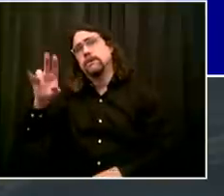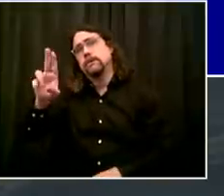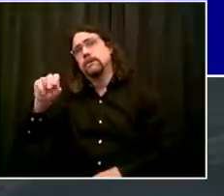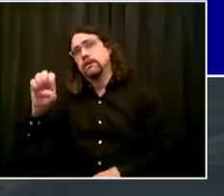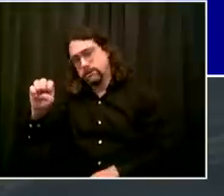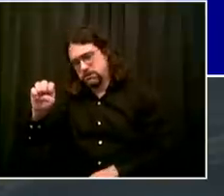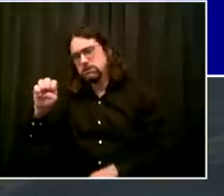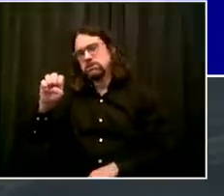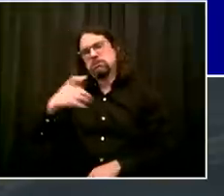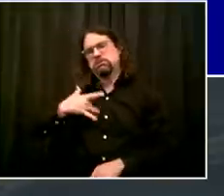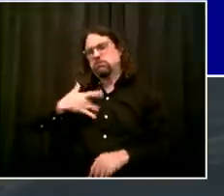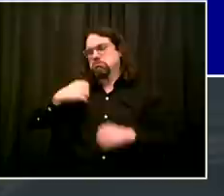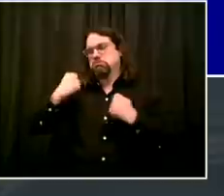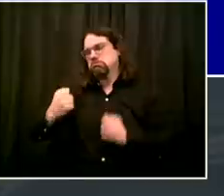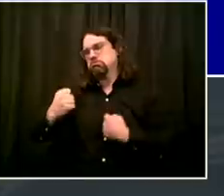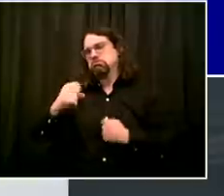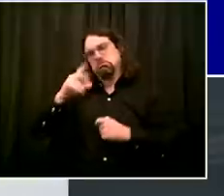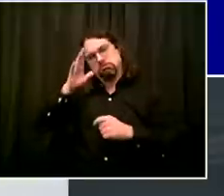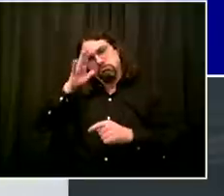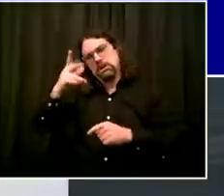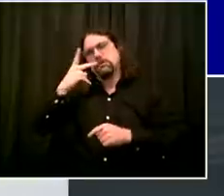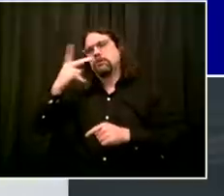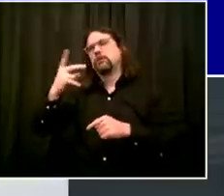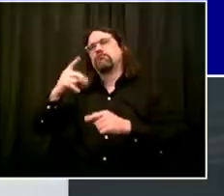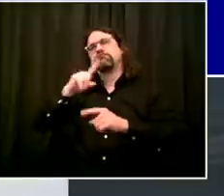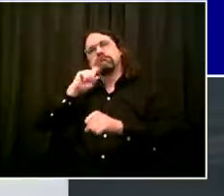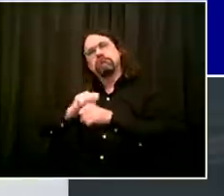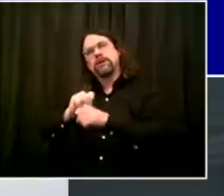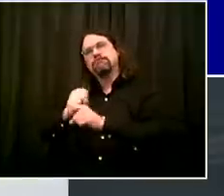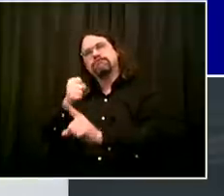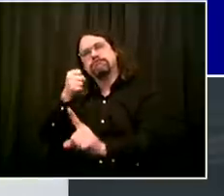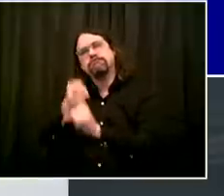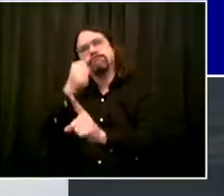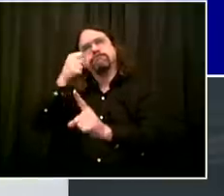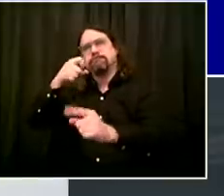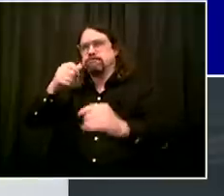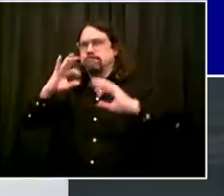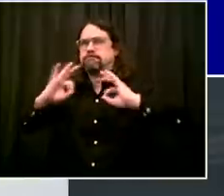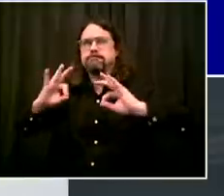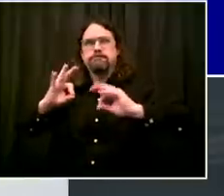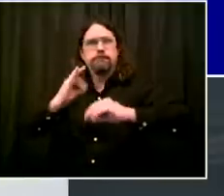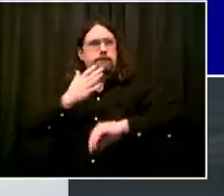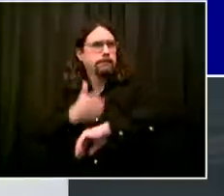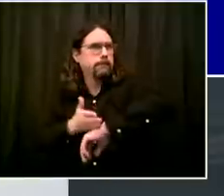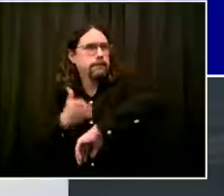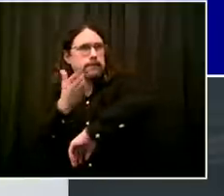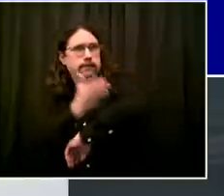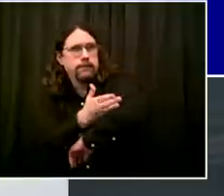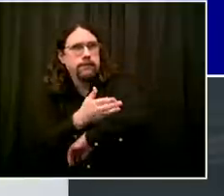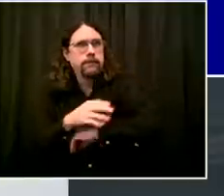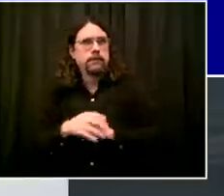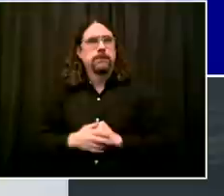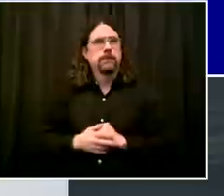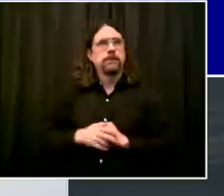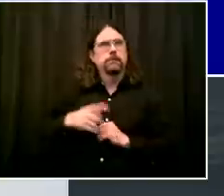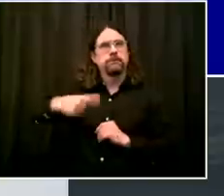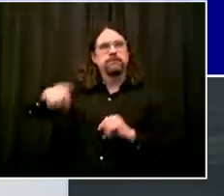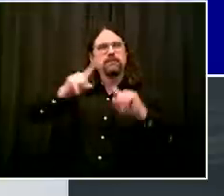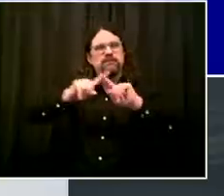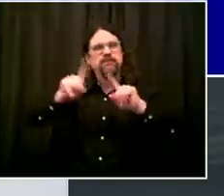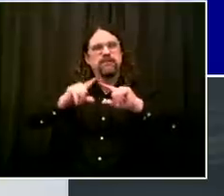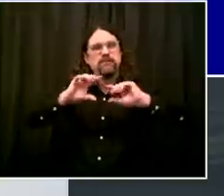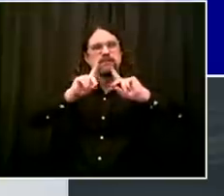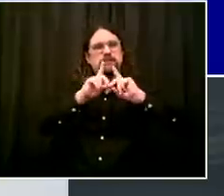we have some of the best minds in each part of this city's life and economy coming together in our advisory